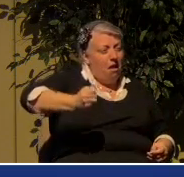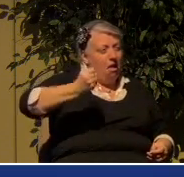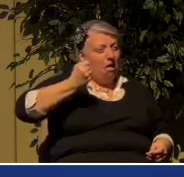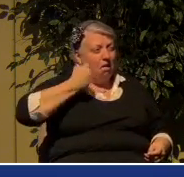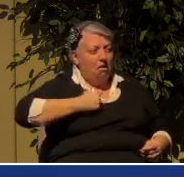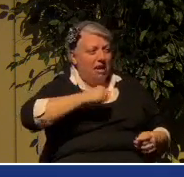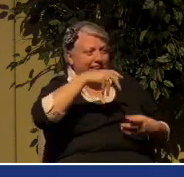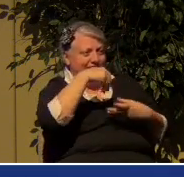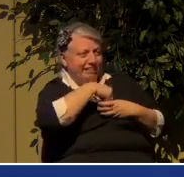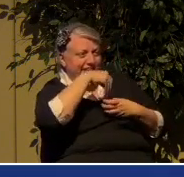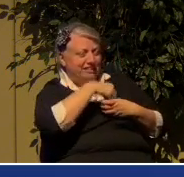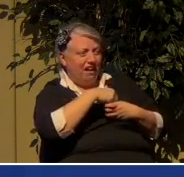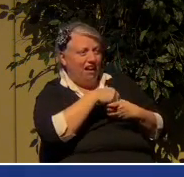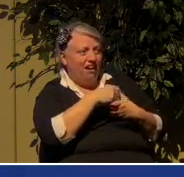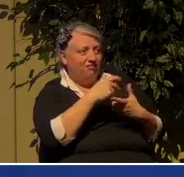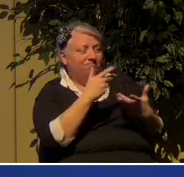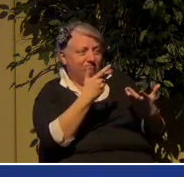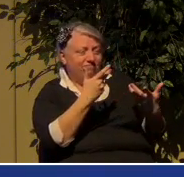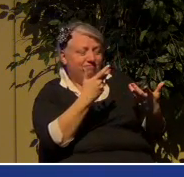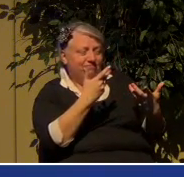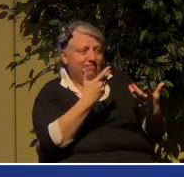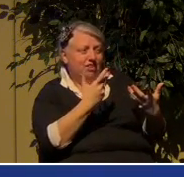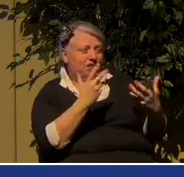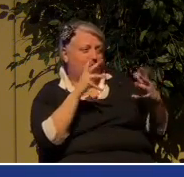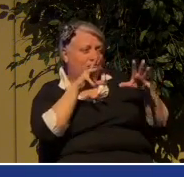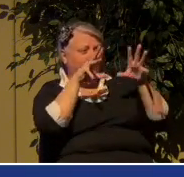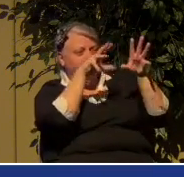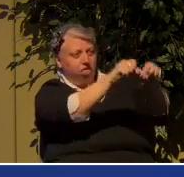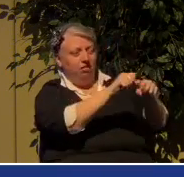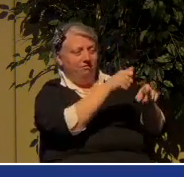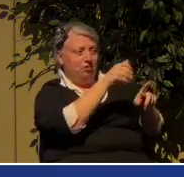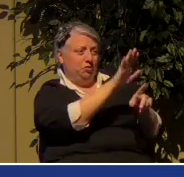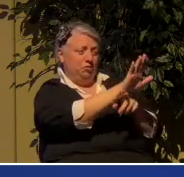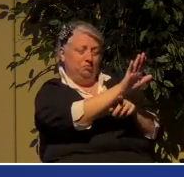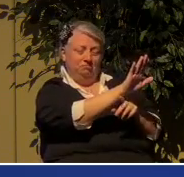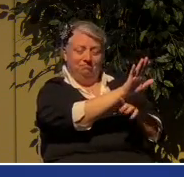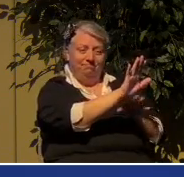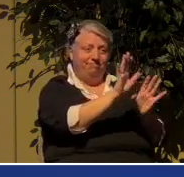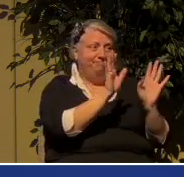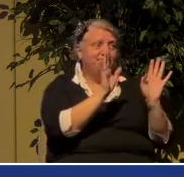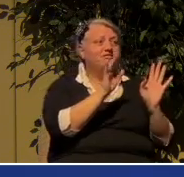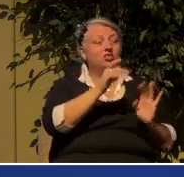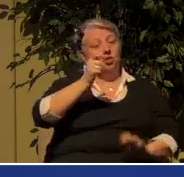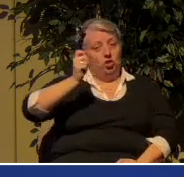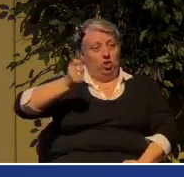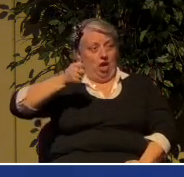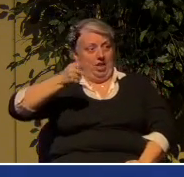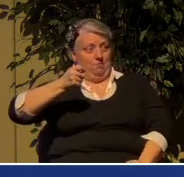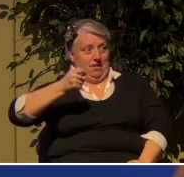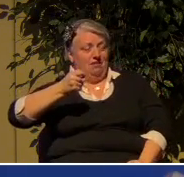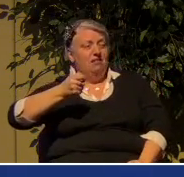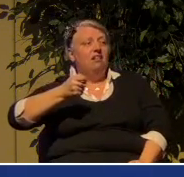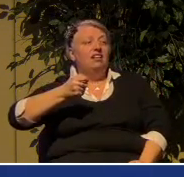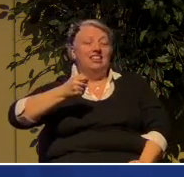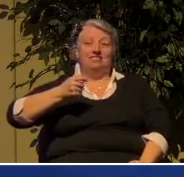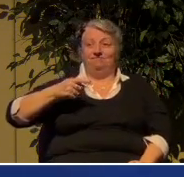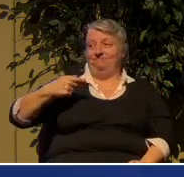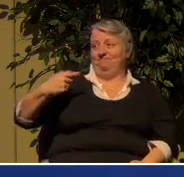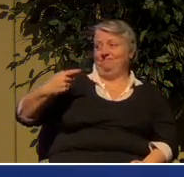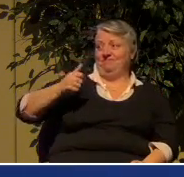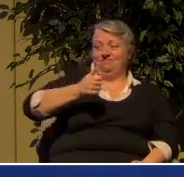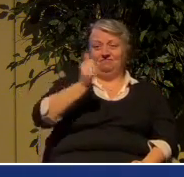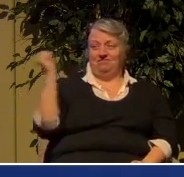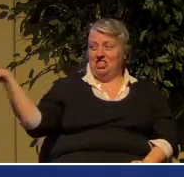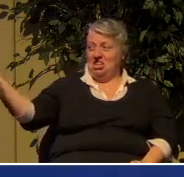ultimate expression so that when judgment comes, as surely it will, everybody will know that I have been righteous